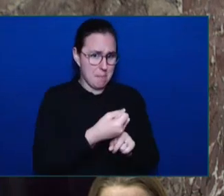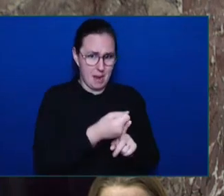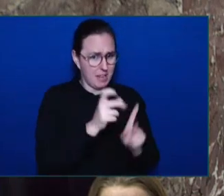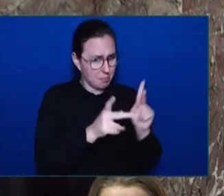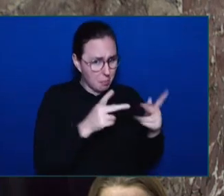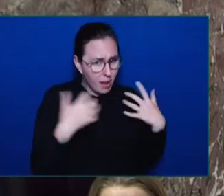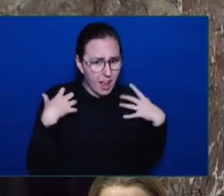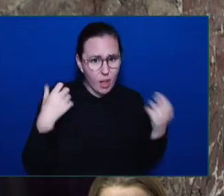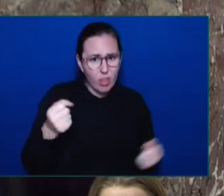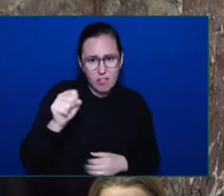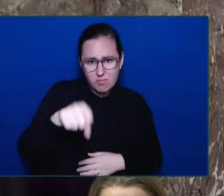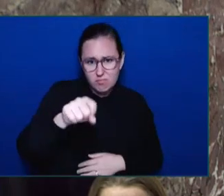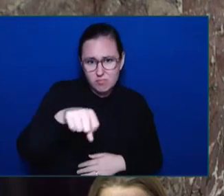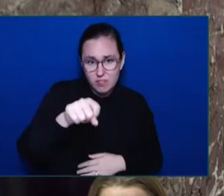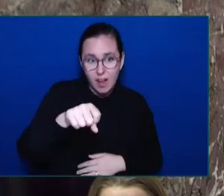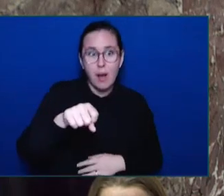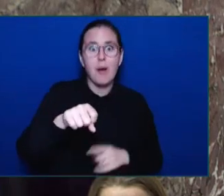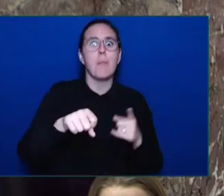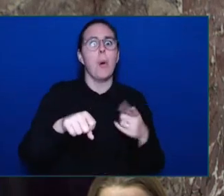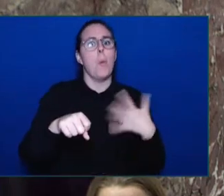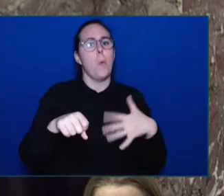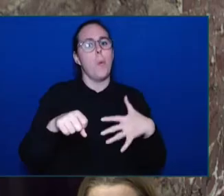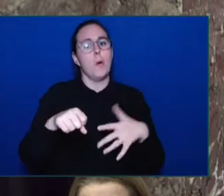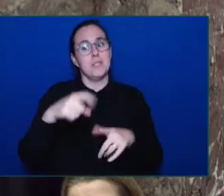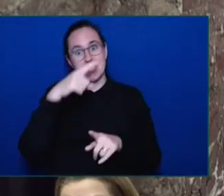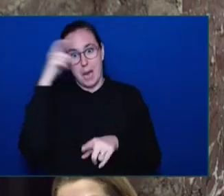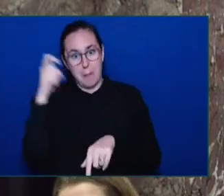taking action on every front to deal with it.